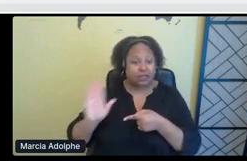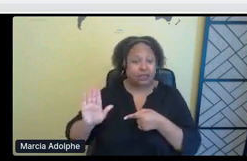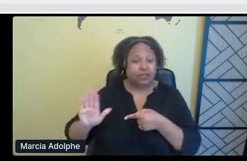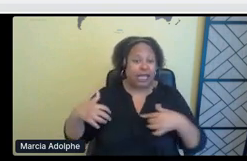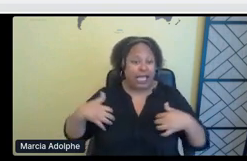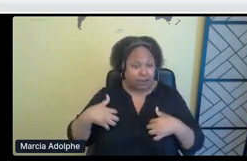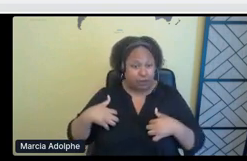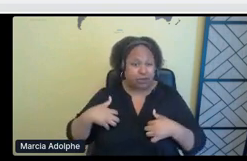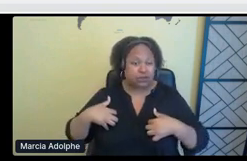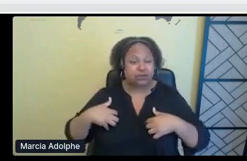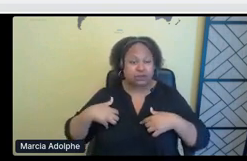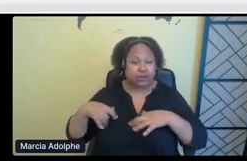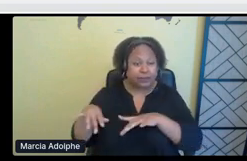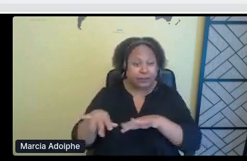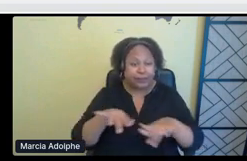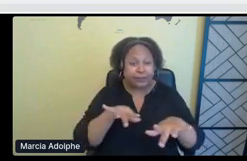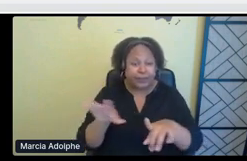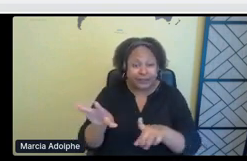as well.